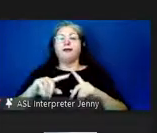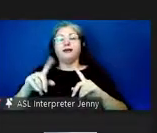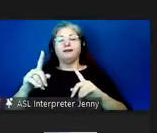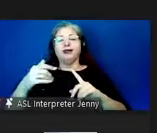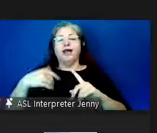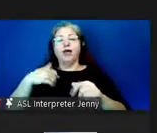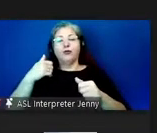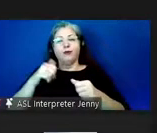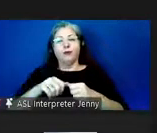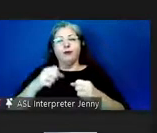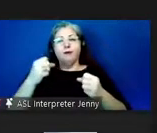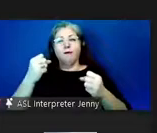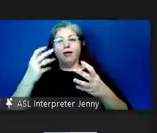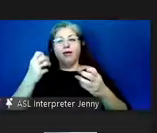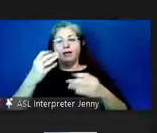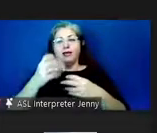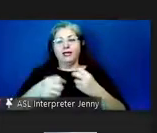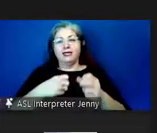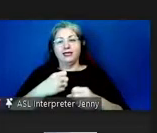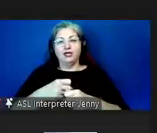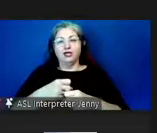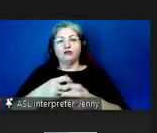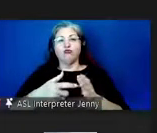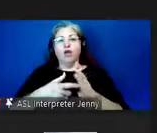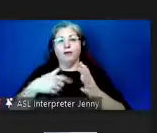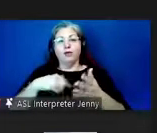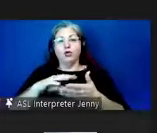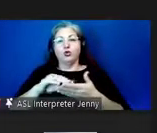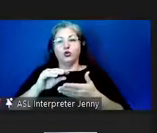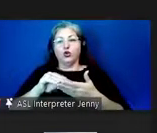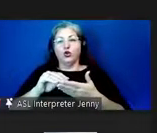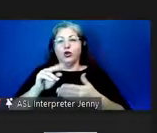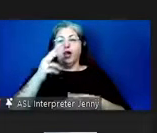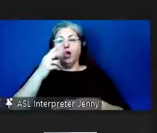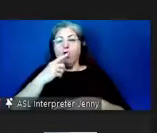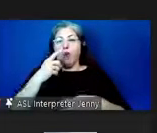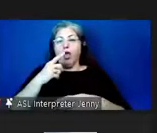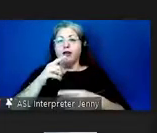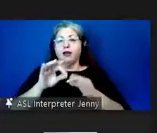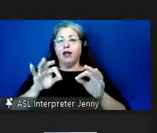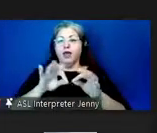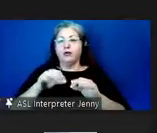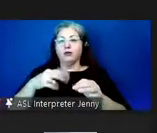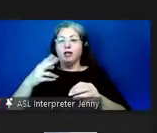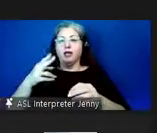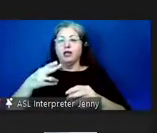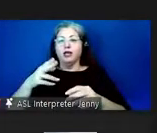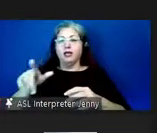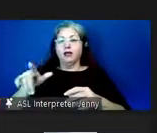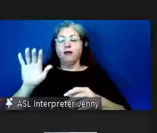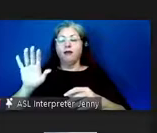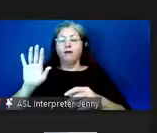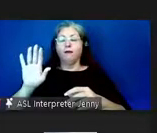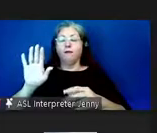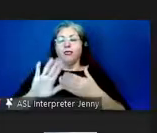the many years that i it took me to learn hawaiian language in college um even though my grandmother was a native speaker um she didn't